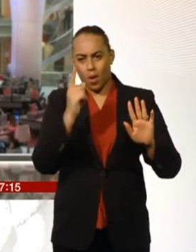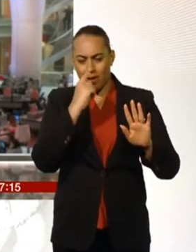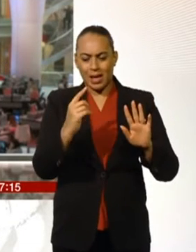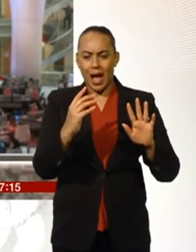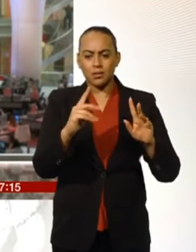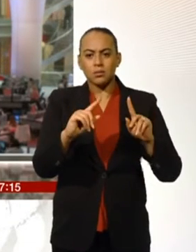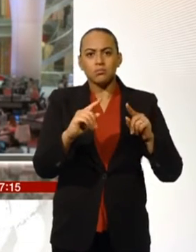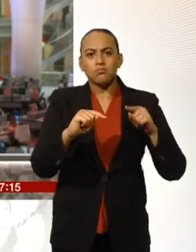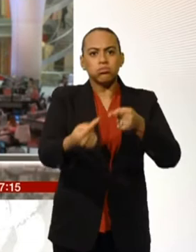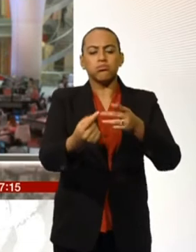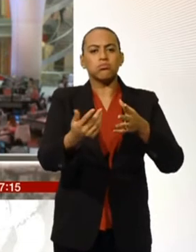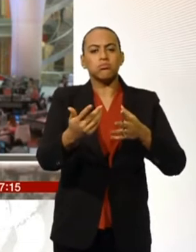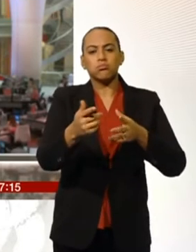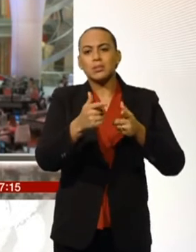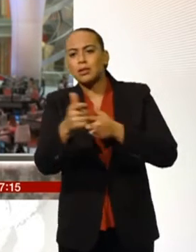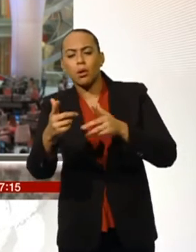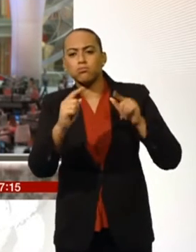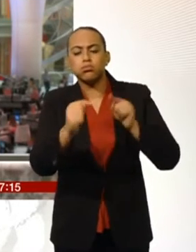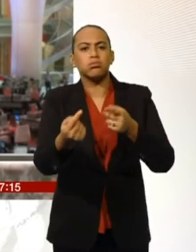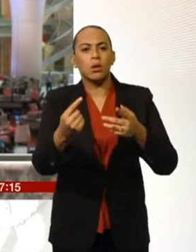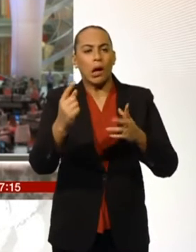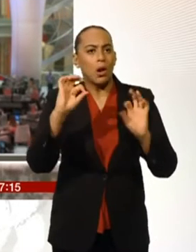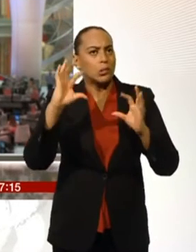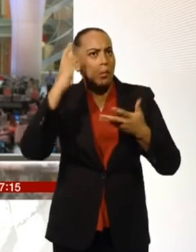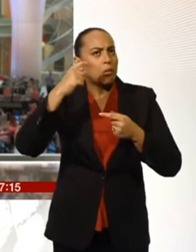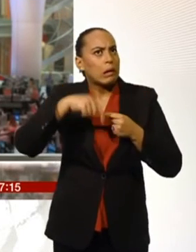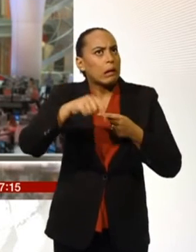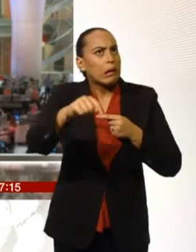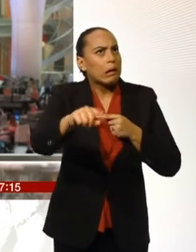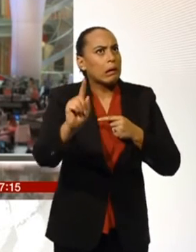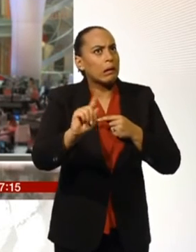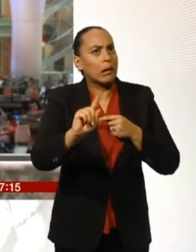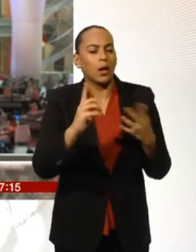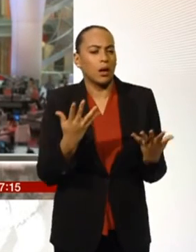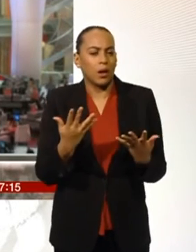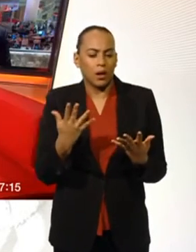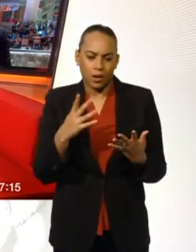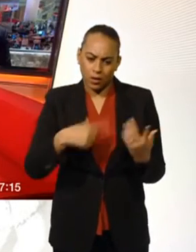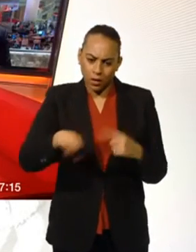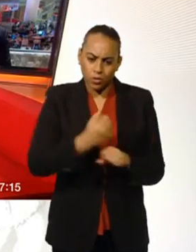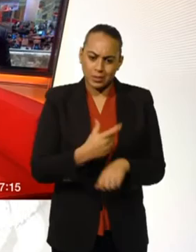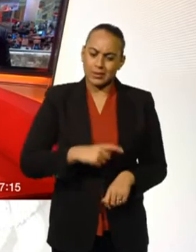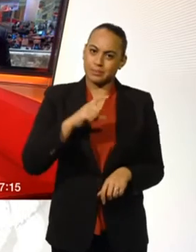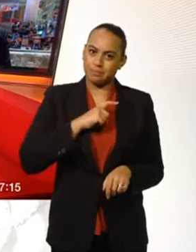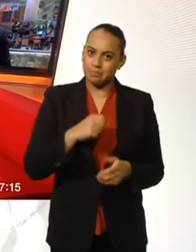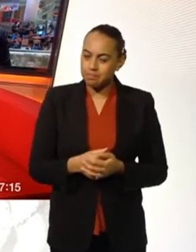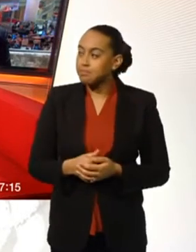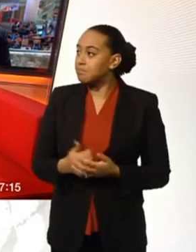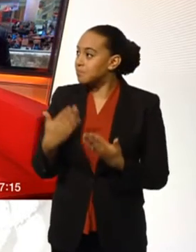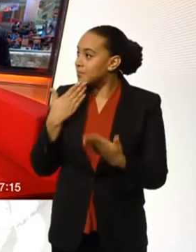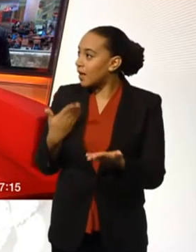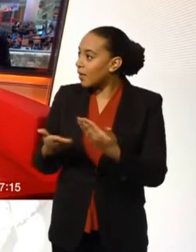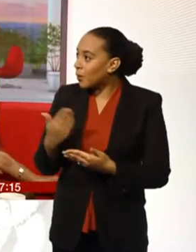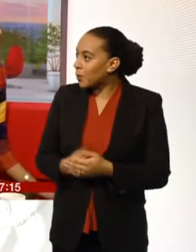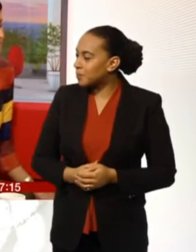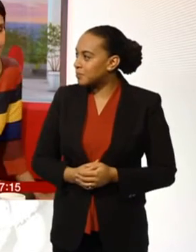worrying what the outcome will be afterwards. Ken Marsh, Chairman of the Metropolitan Police Federation, many thanks for talking to us on Breakfast.